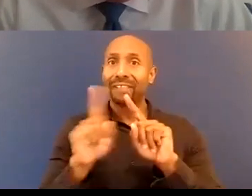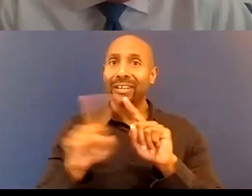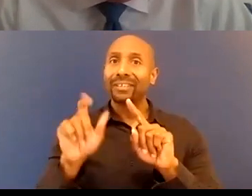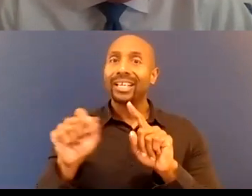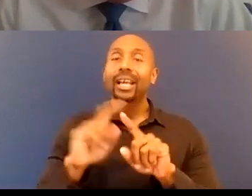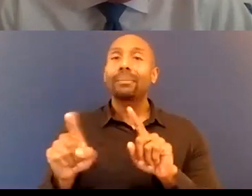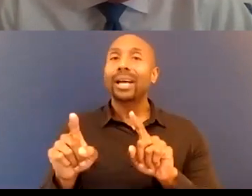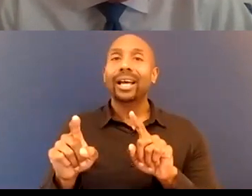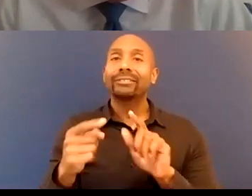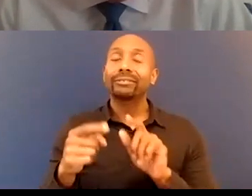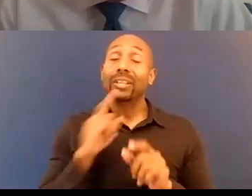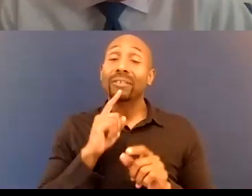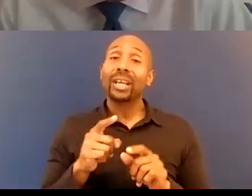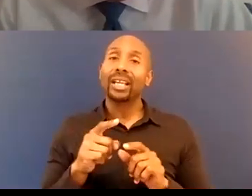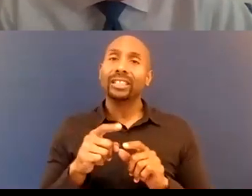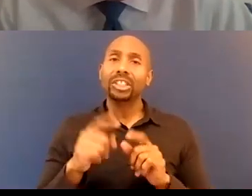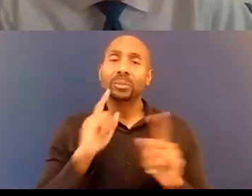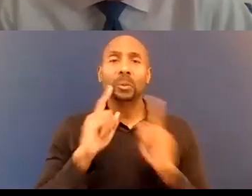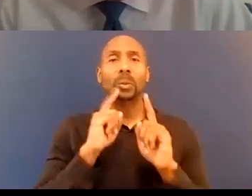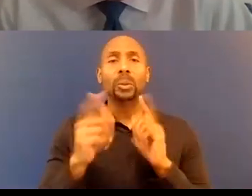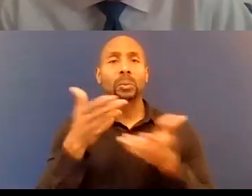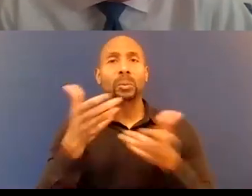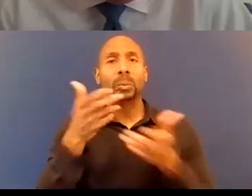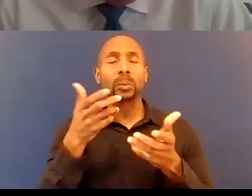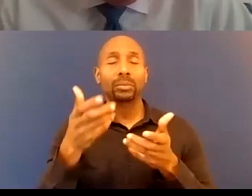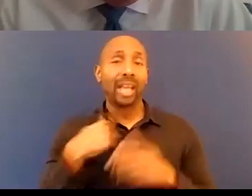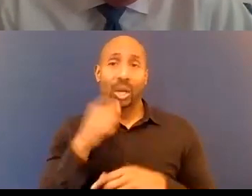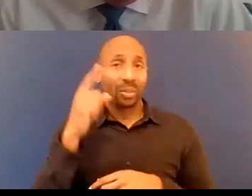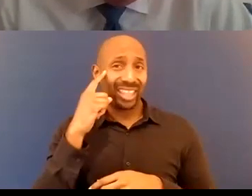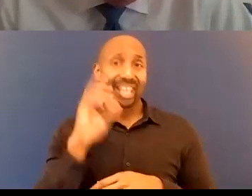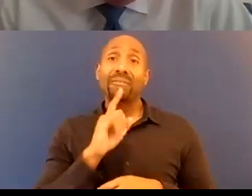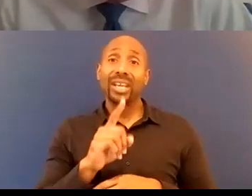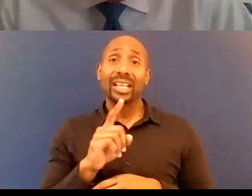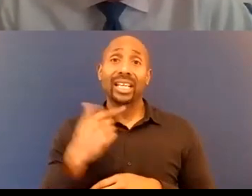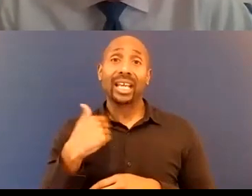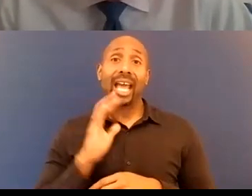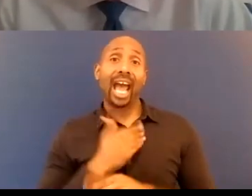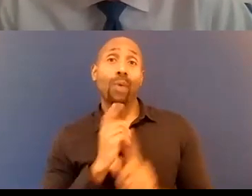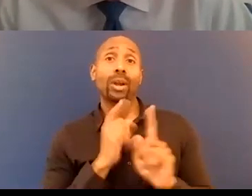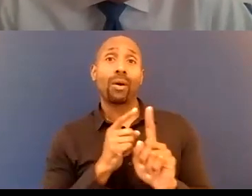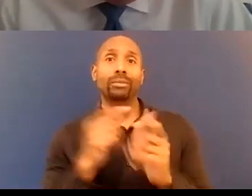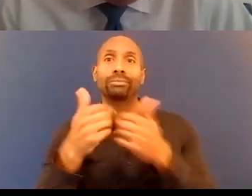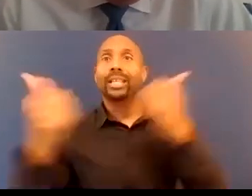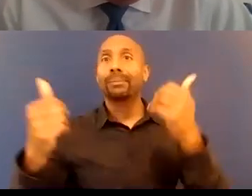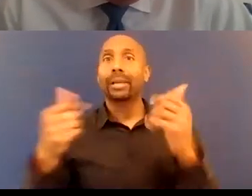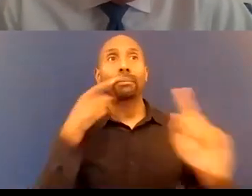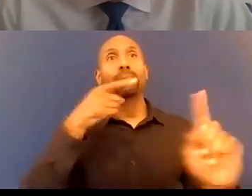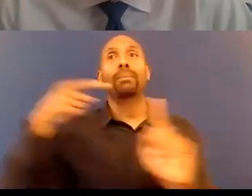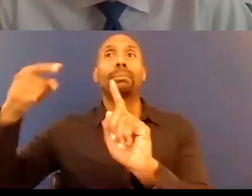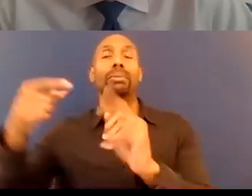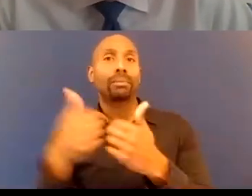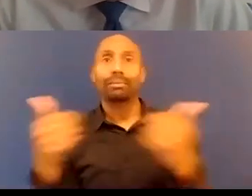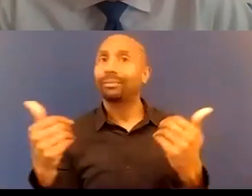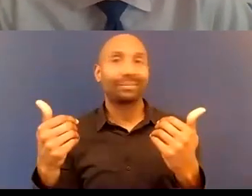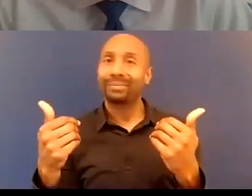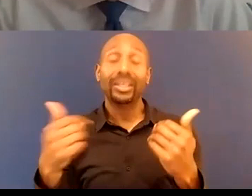issues and how we approach them and as a society there is i personally am hopeful that we can move forward and that